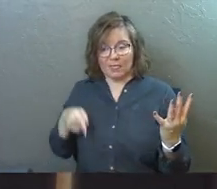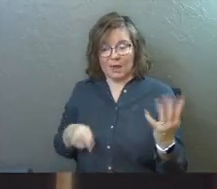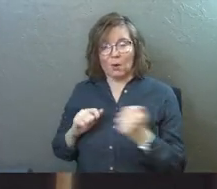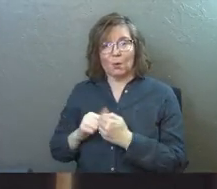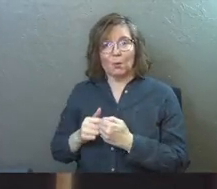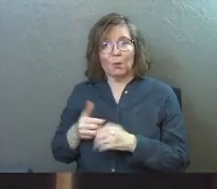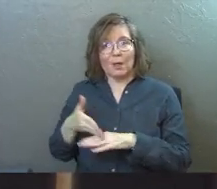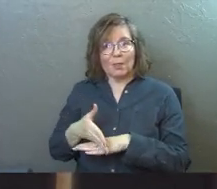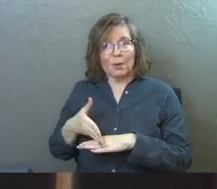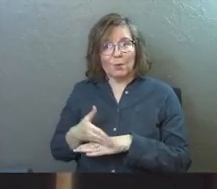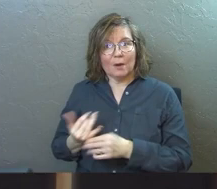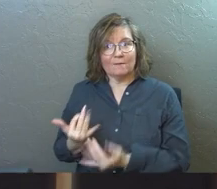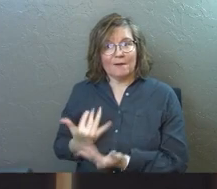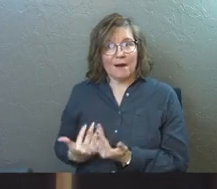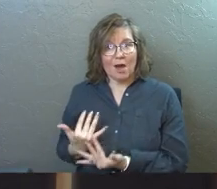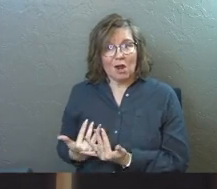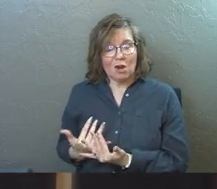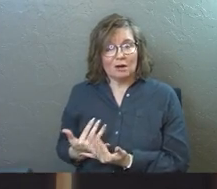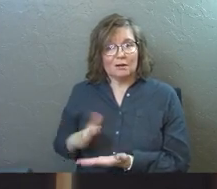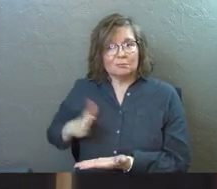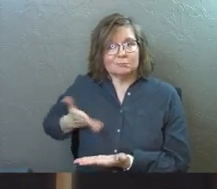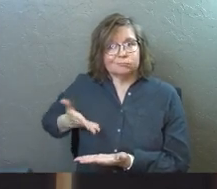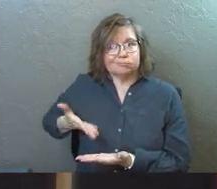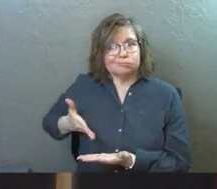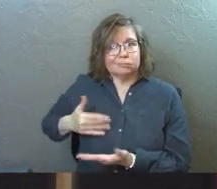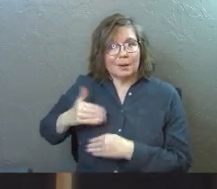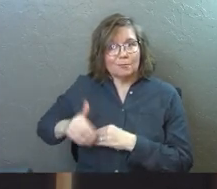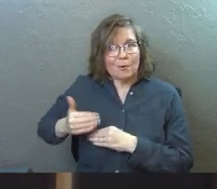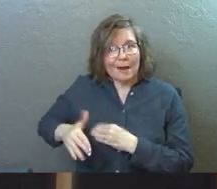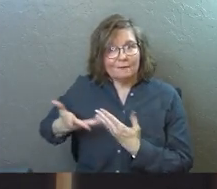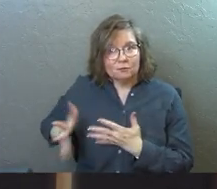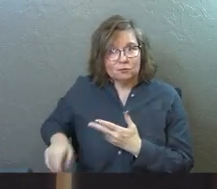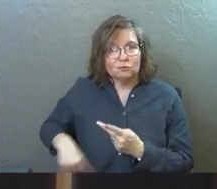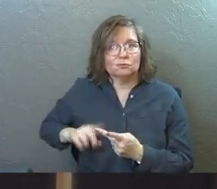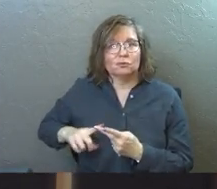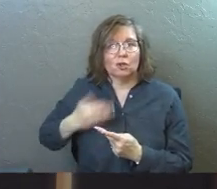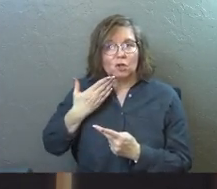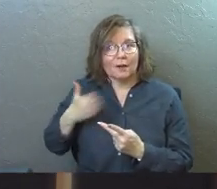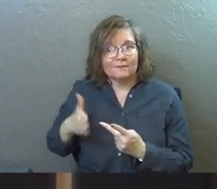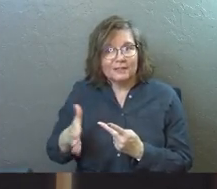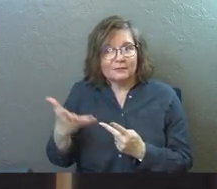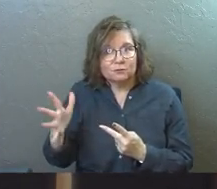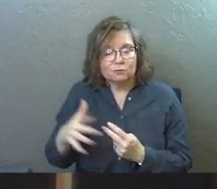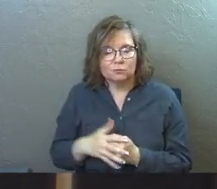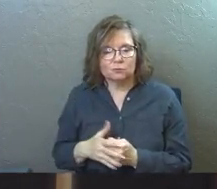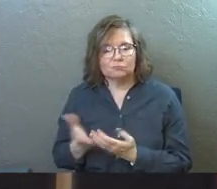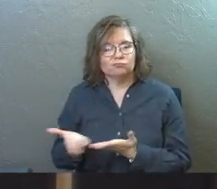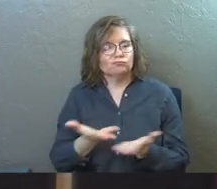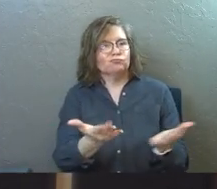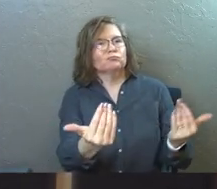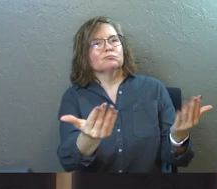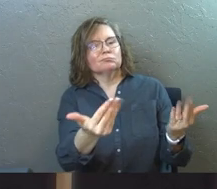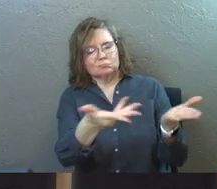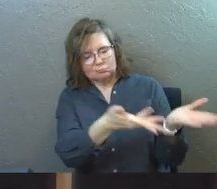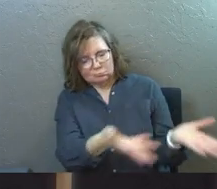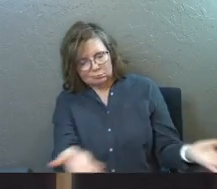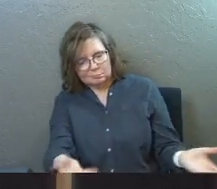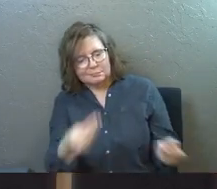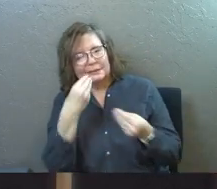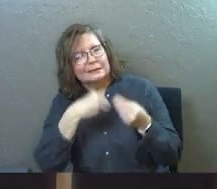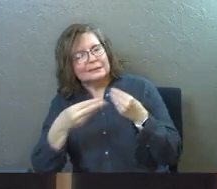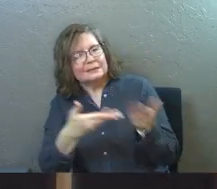with a wood fire going. He's already cooked bread and already cooked fish. And he's like, why don't you sit down and eat?